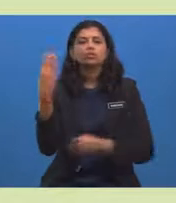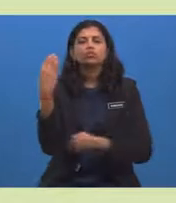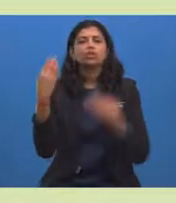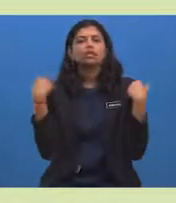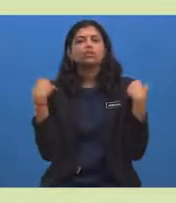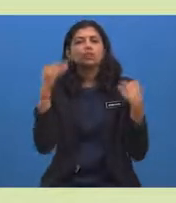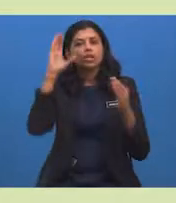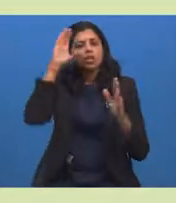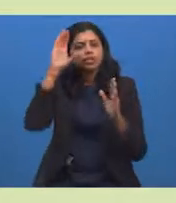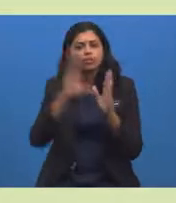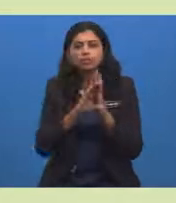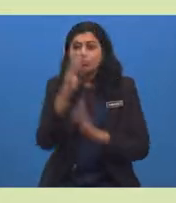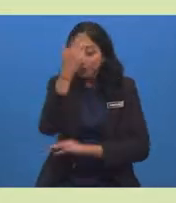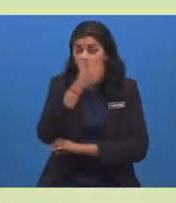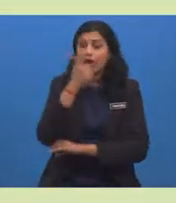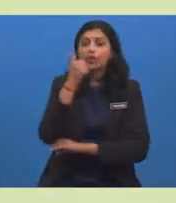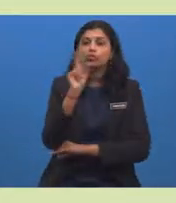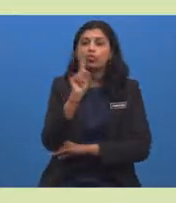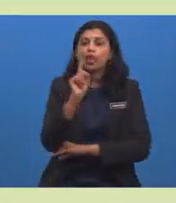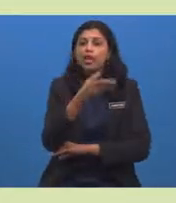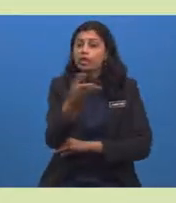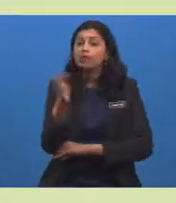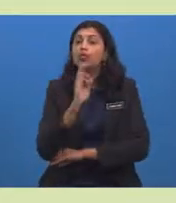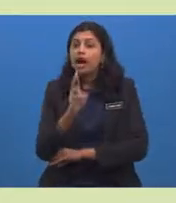of the places where you're visited.